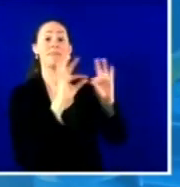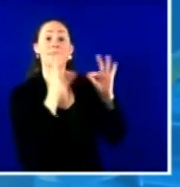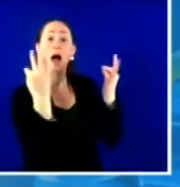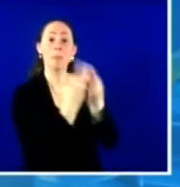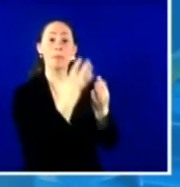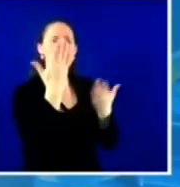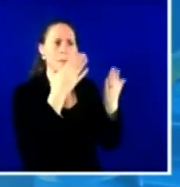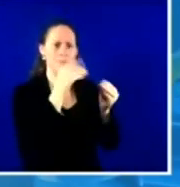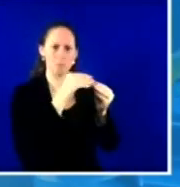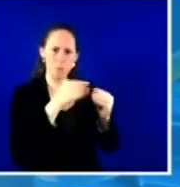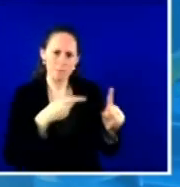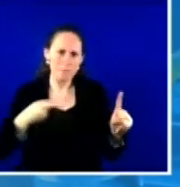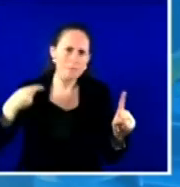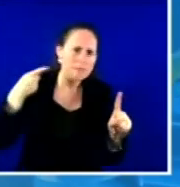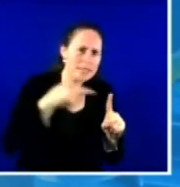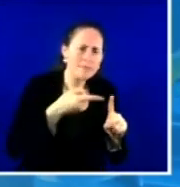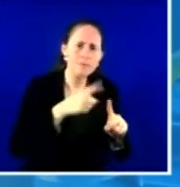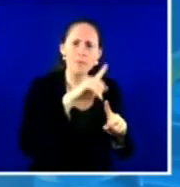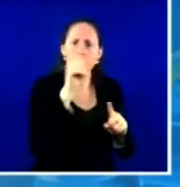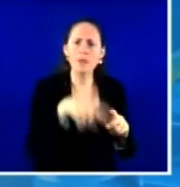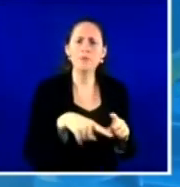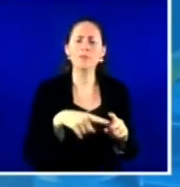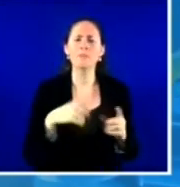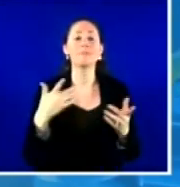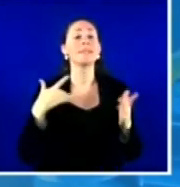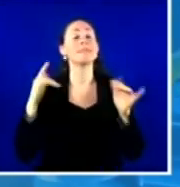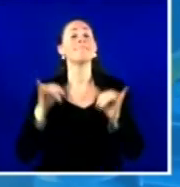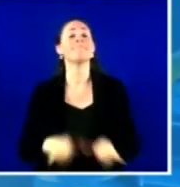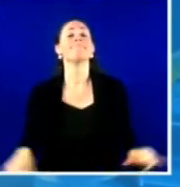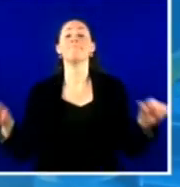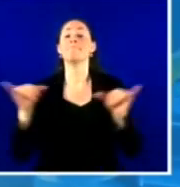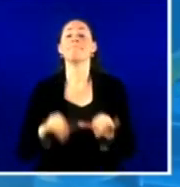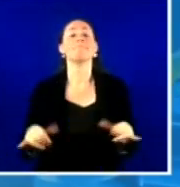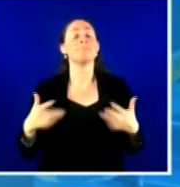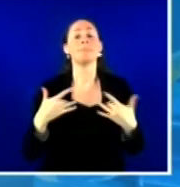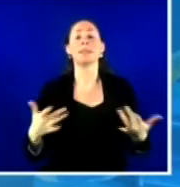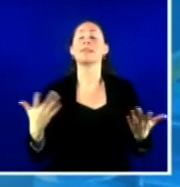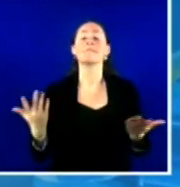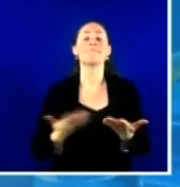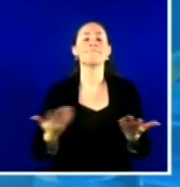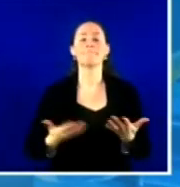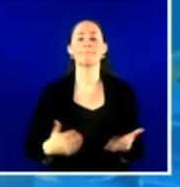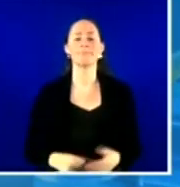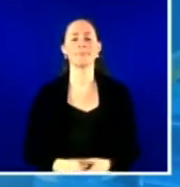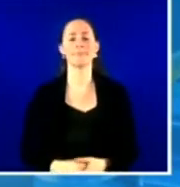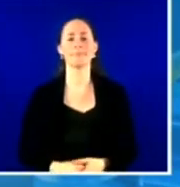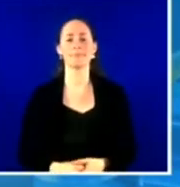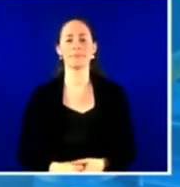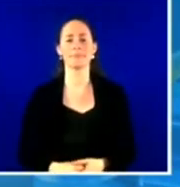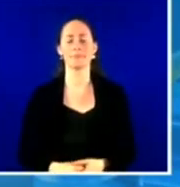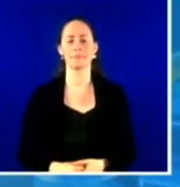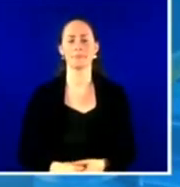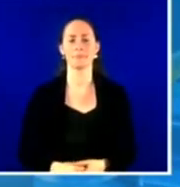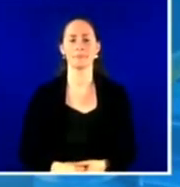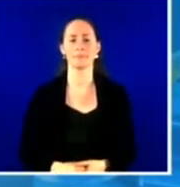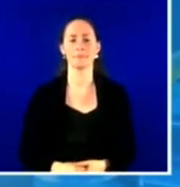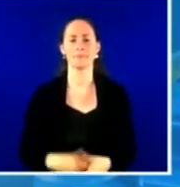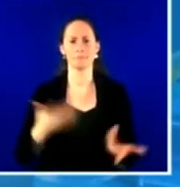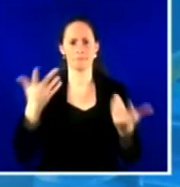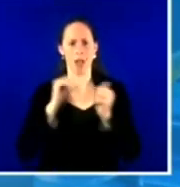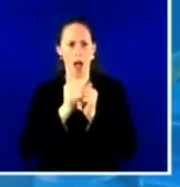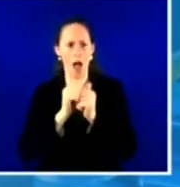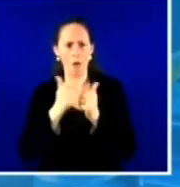common things I hear are concerns about, you know, how the, the speed of which the vaccine became available or whether or not,